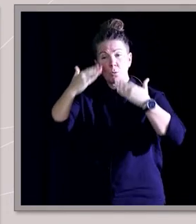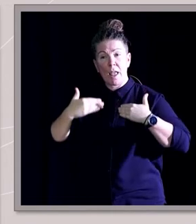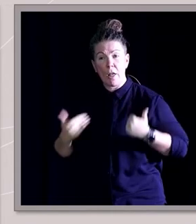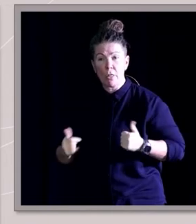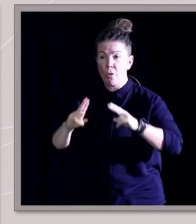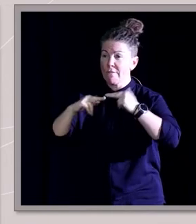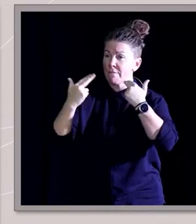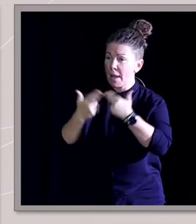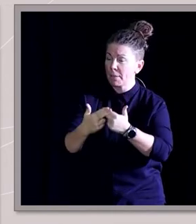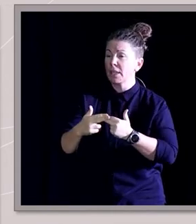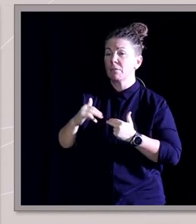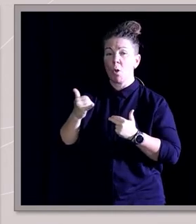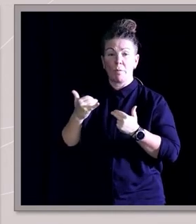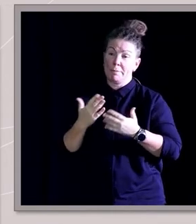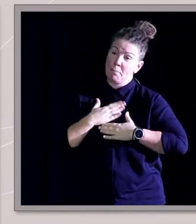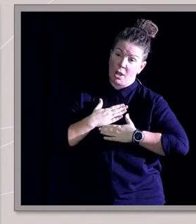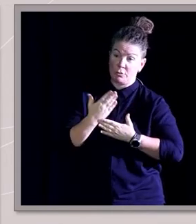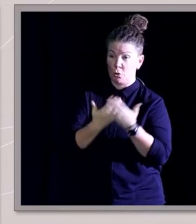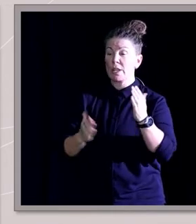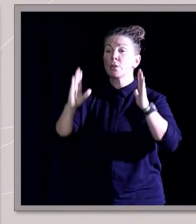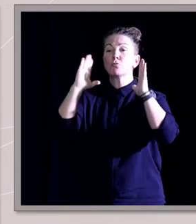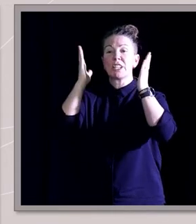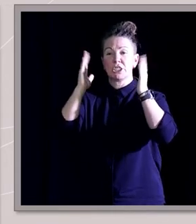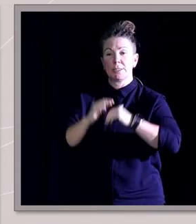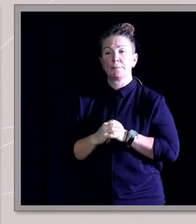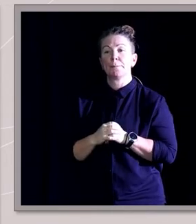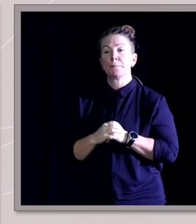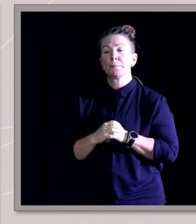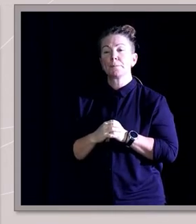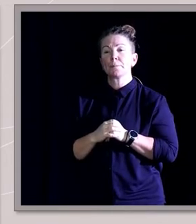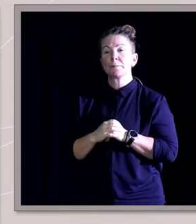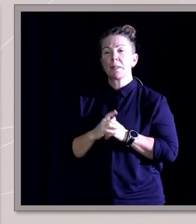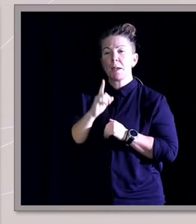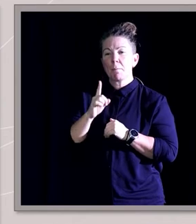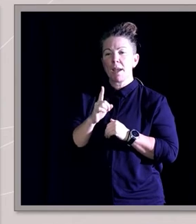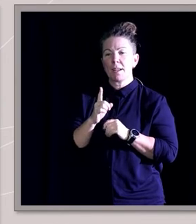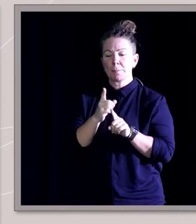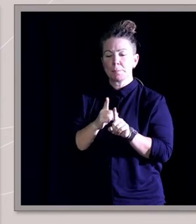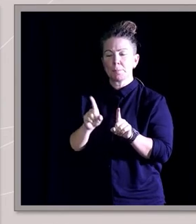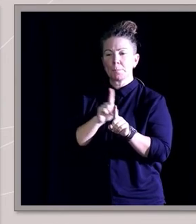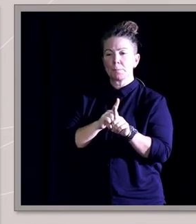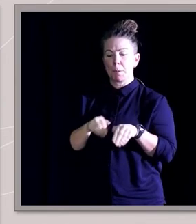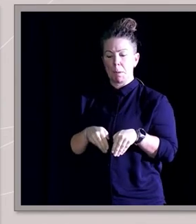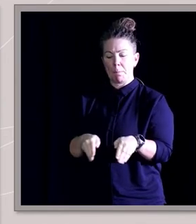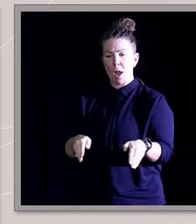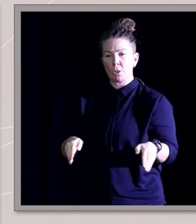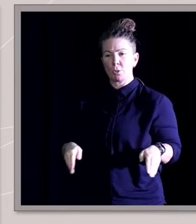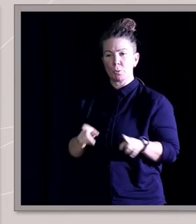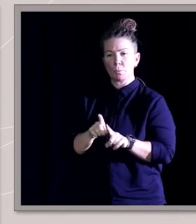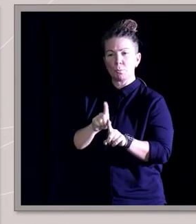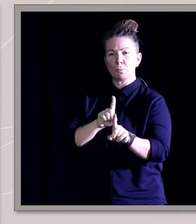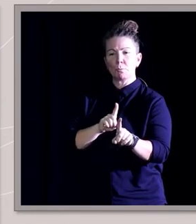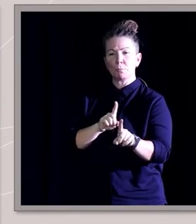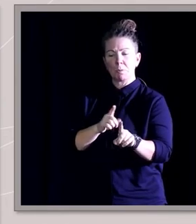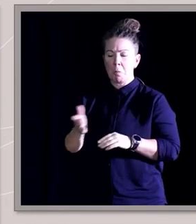case, religion, but I always sort of just stayed right in behind that little line of impartiality and let people